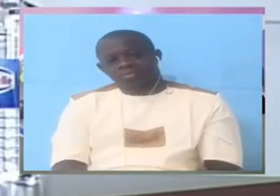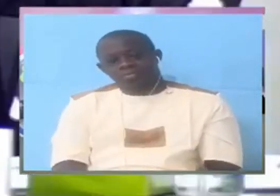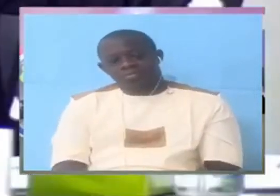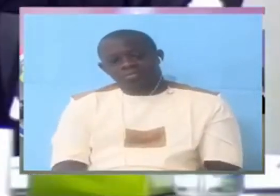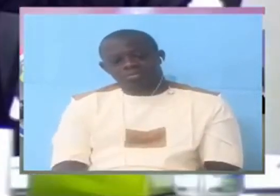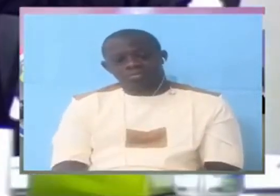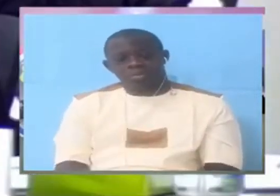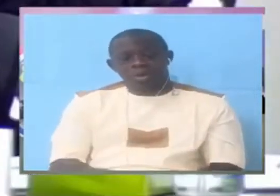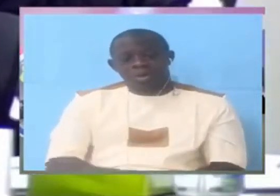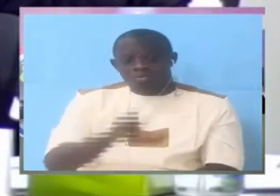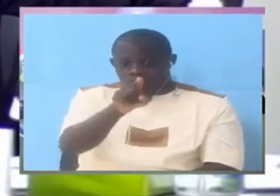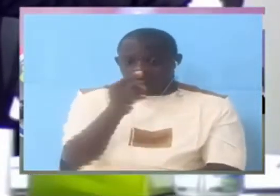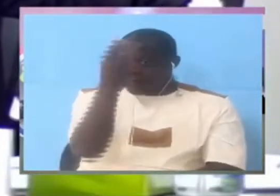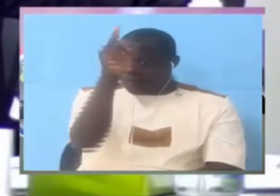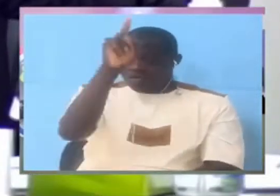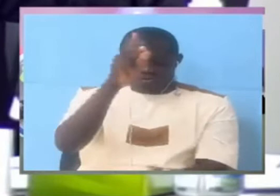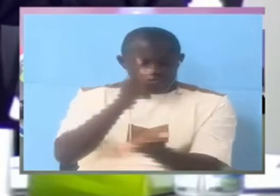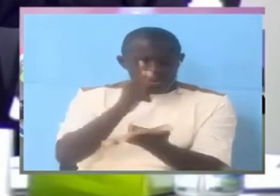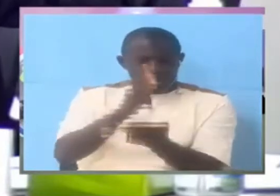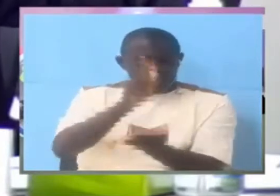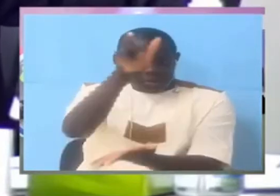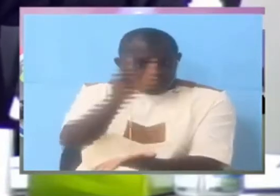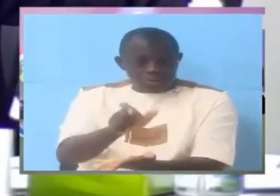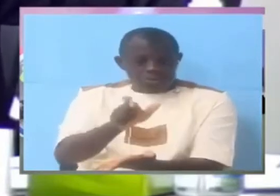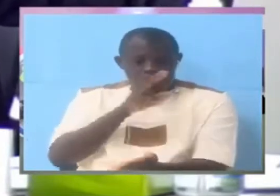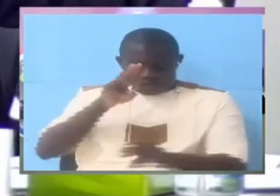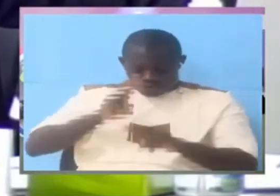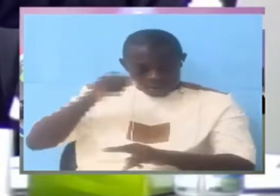would be the first witness to appear here and tell us this